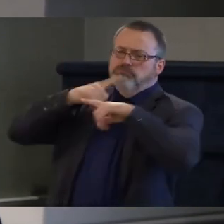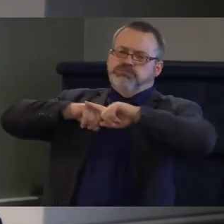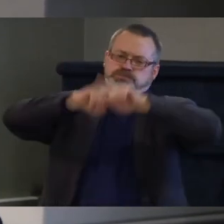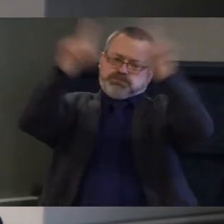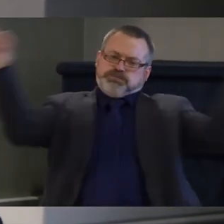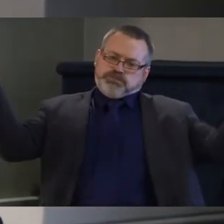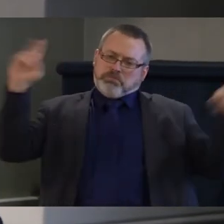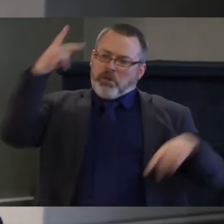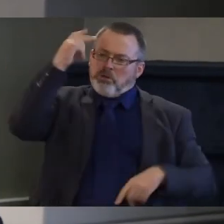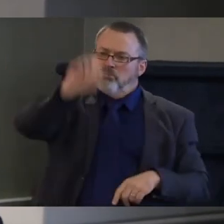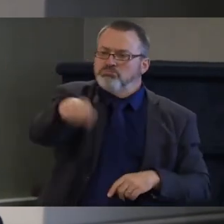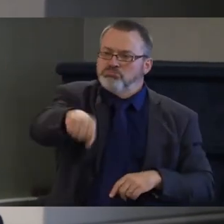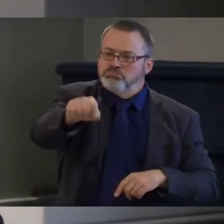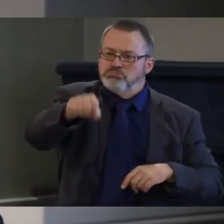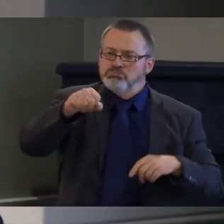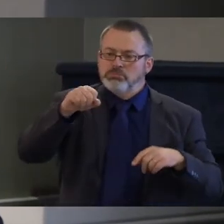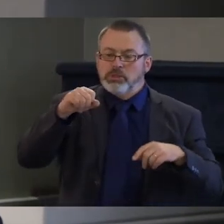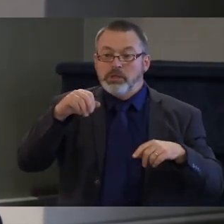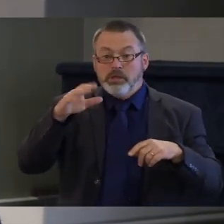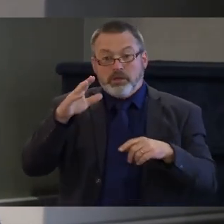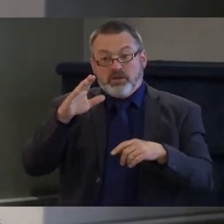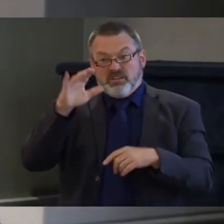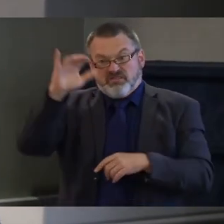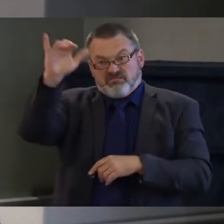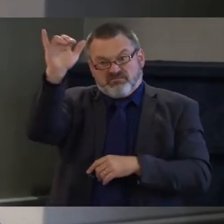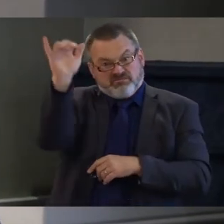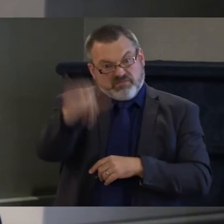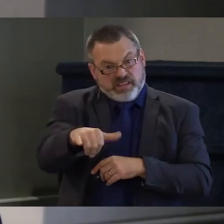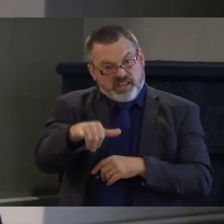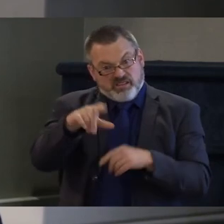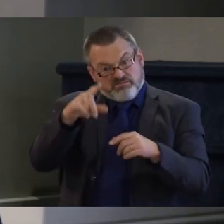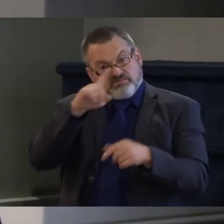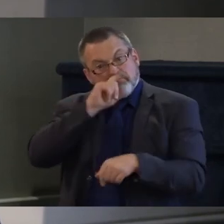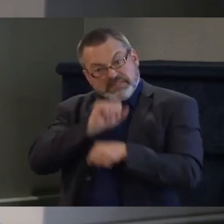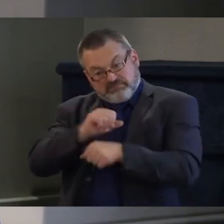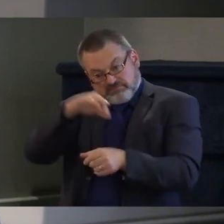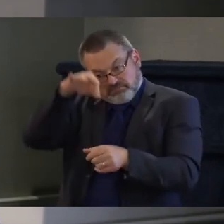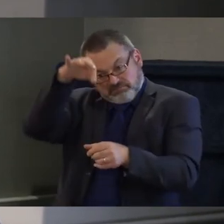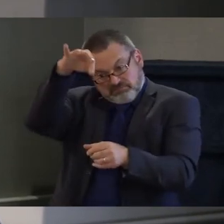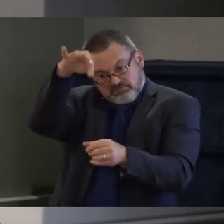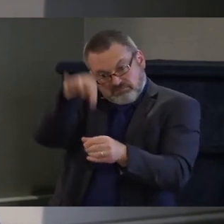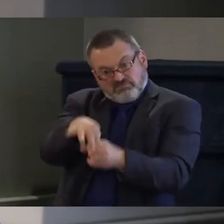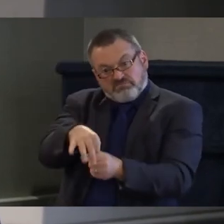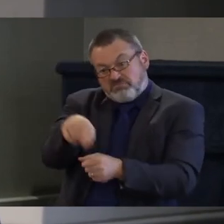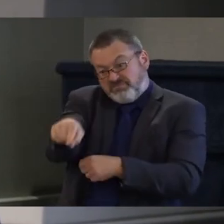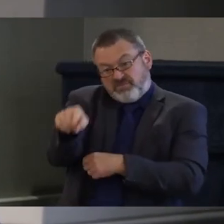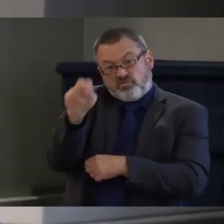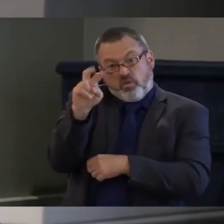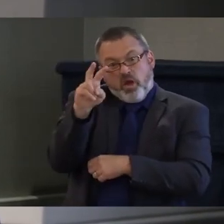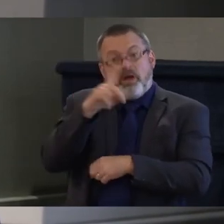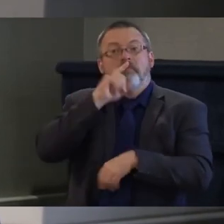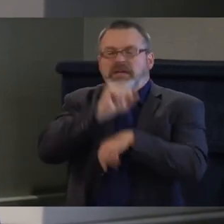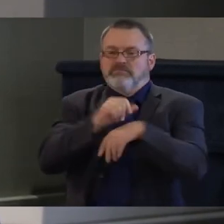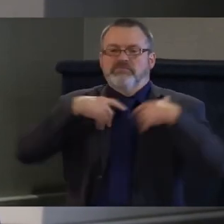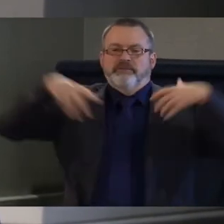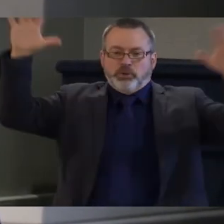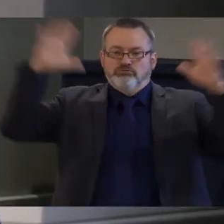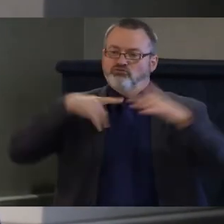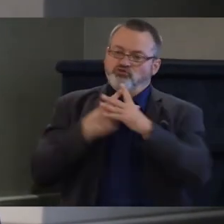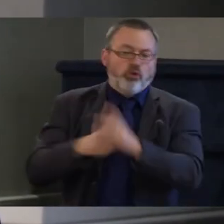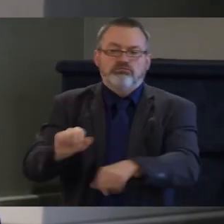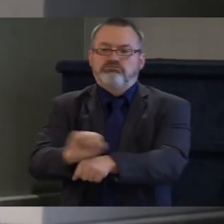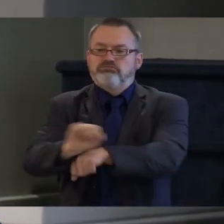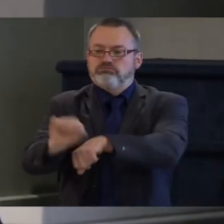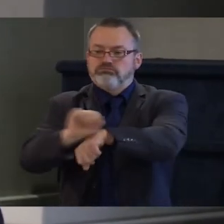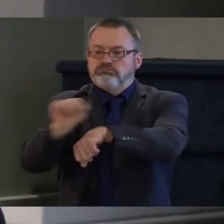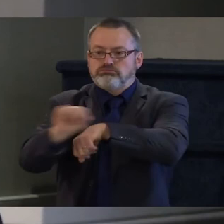moment i am elected and in this moment i do know that we need a diversity of experience as i said i've spent